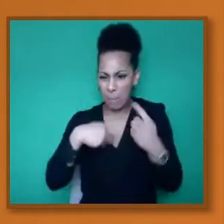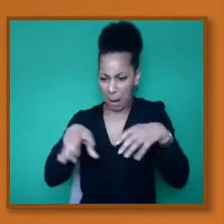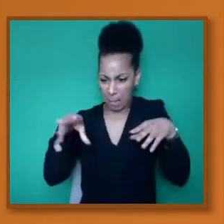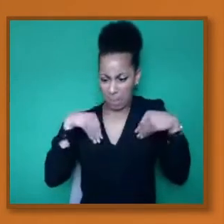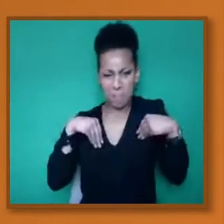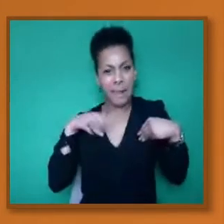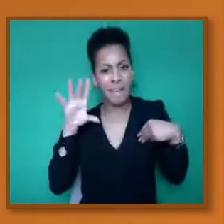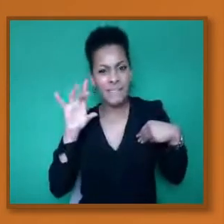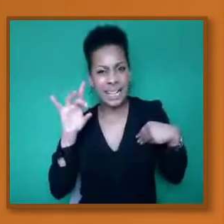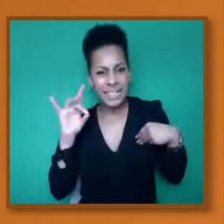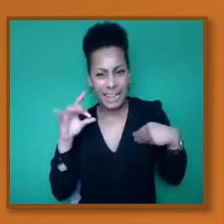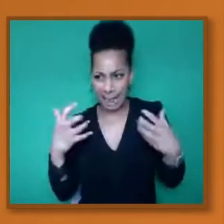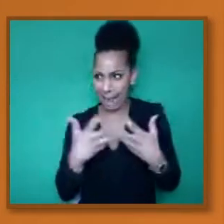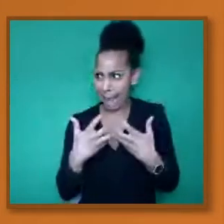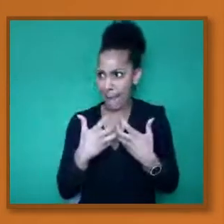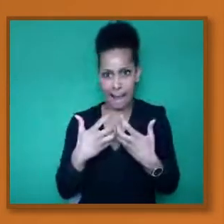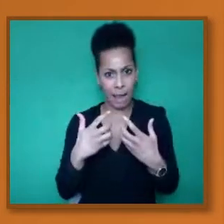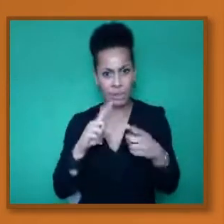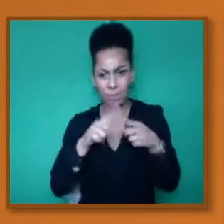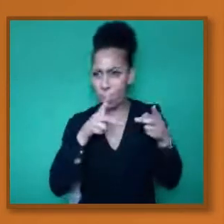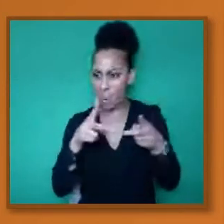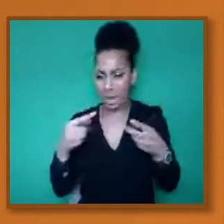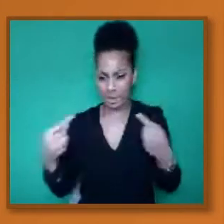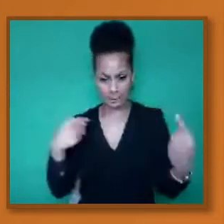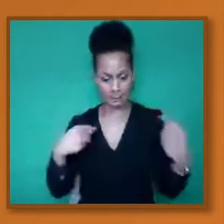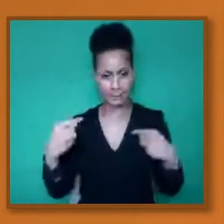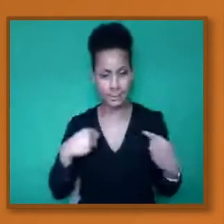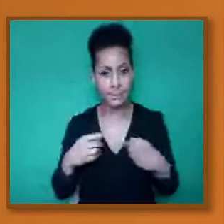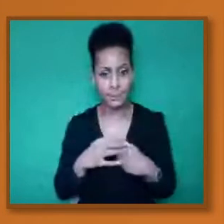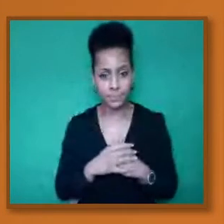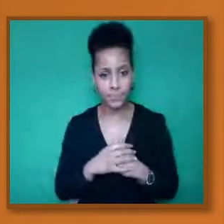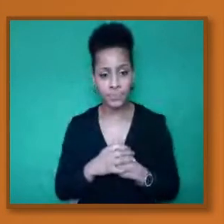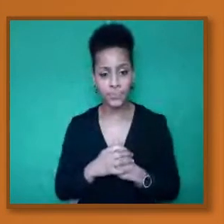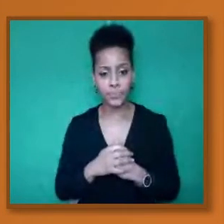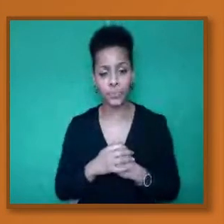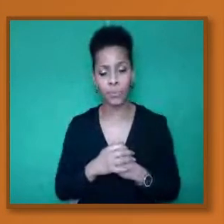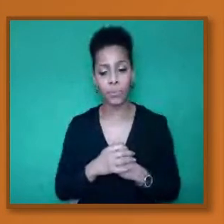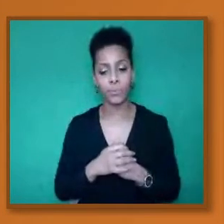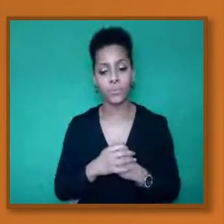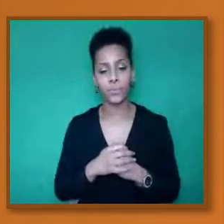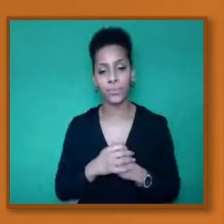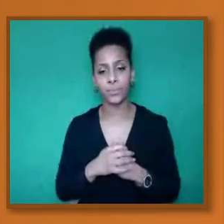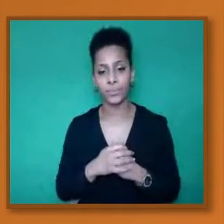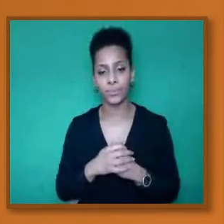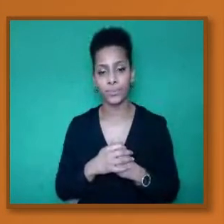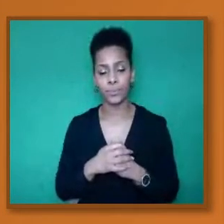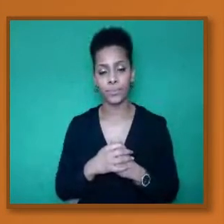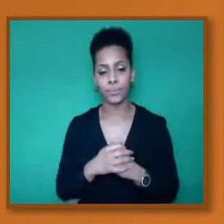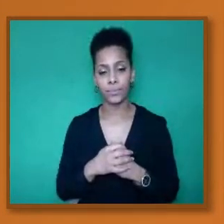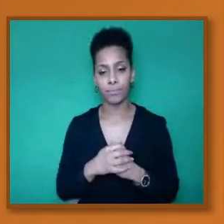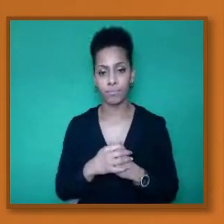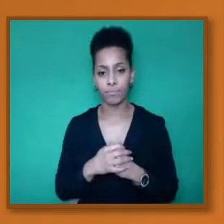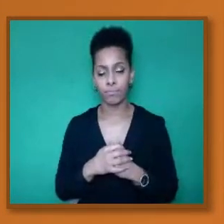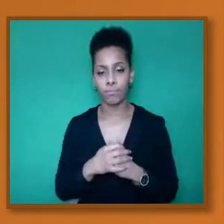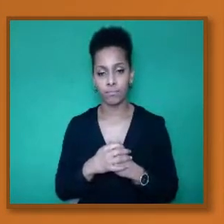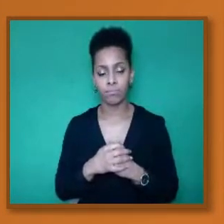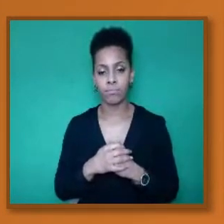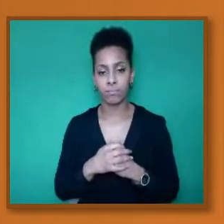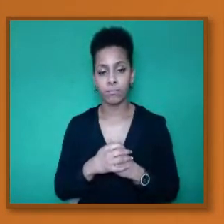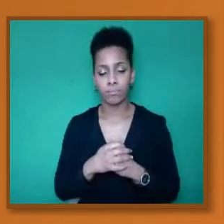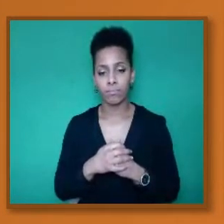roots of infection. Okay. So the key thing about getting infection is that